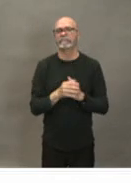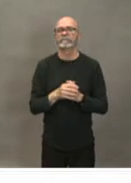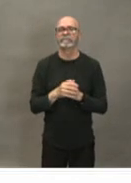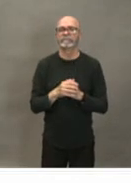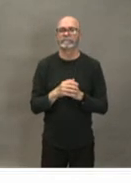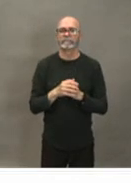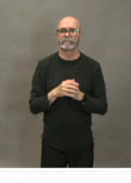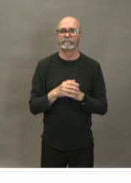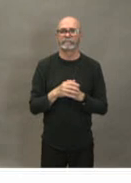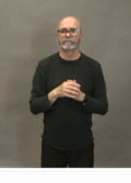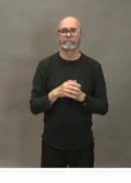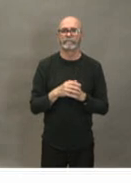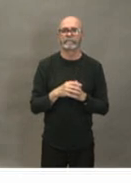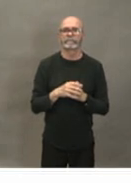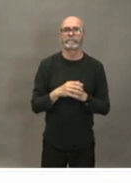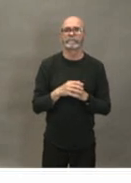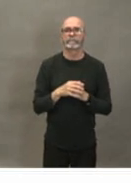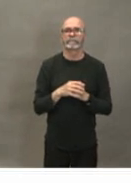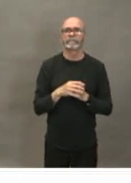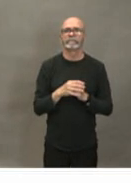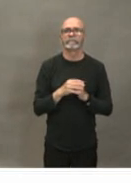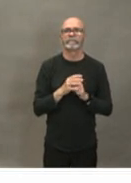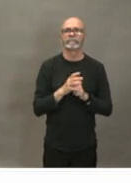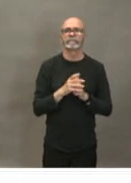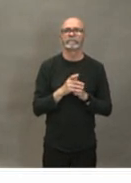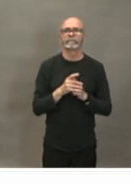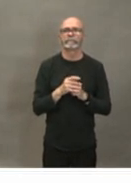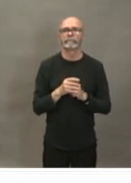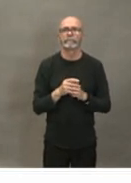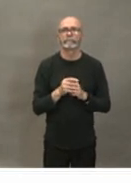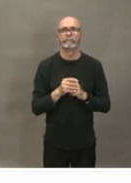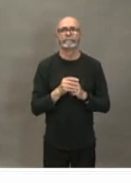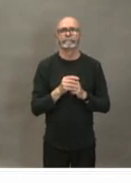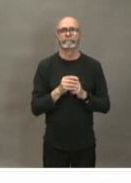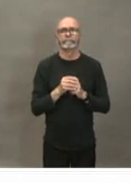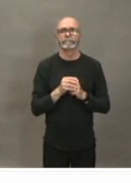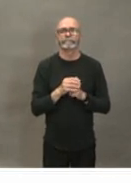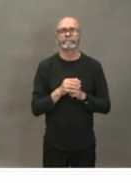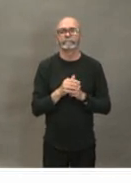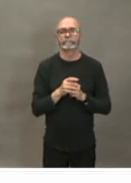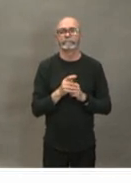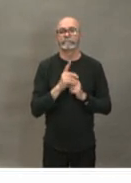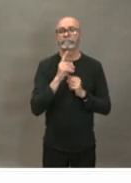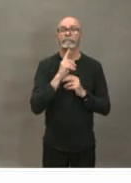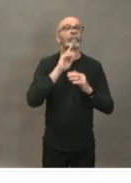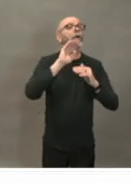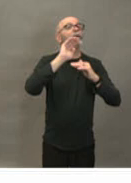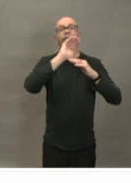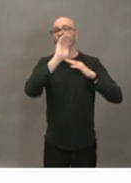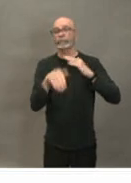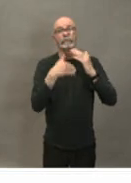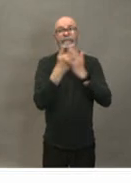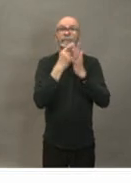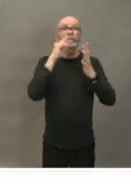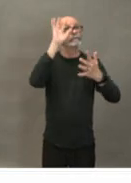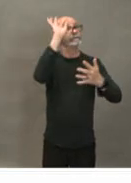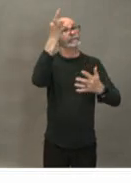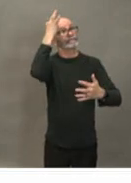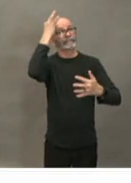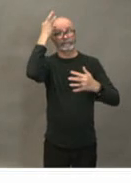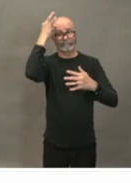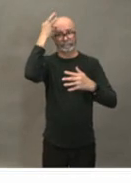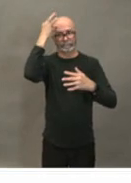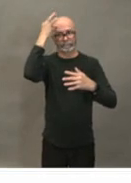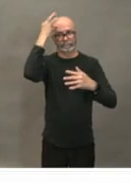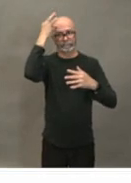the public health agency canada is leading this discussions all those federal jurisdictions starting to come together uh